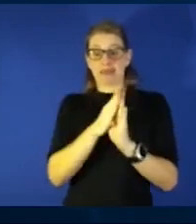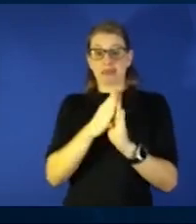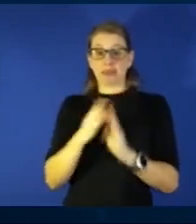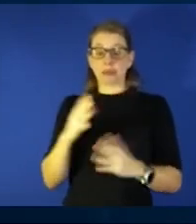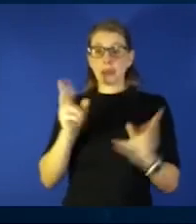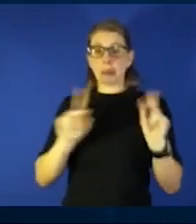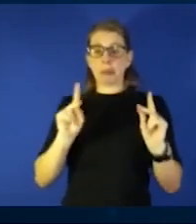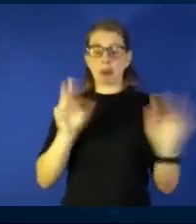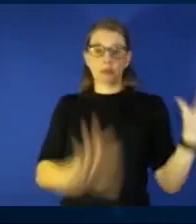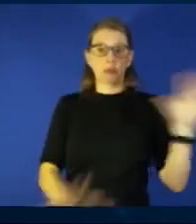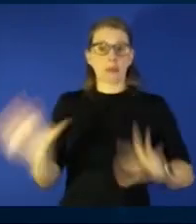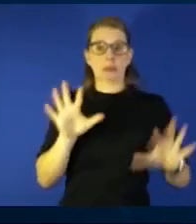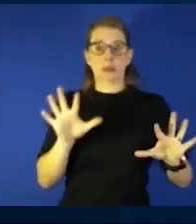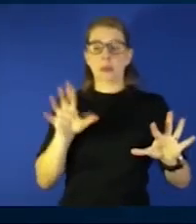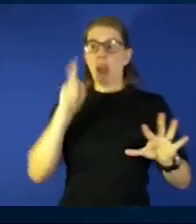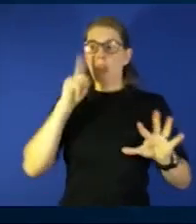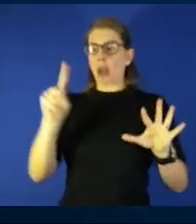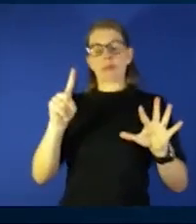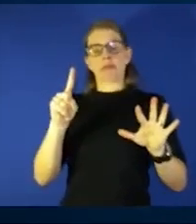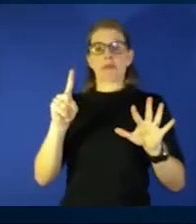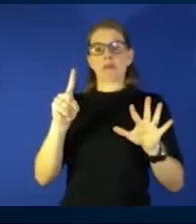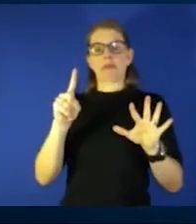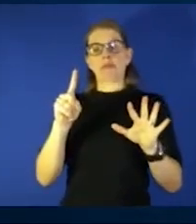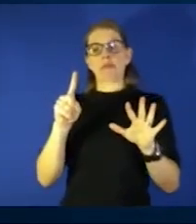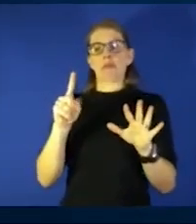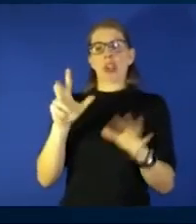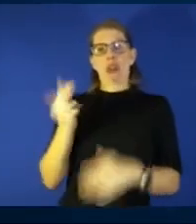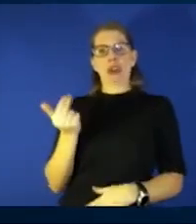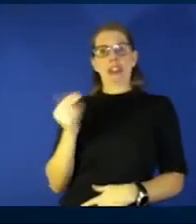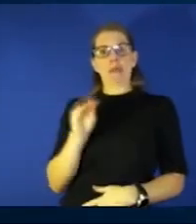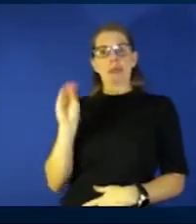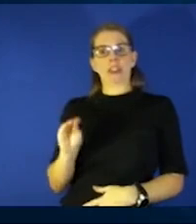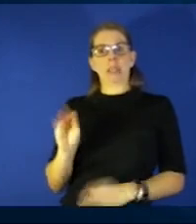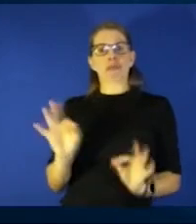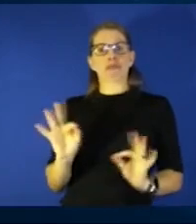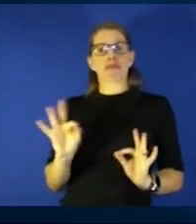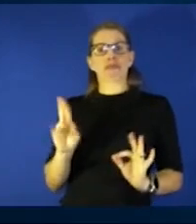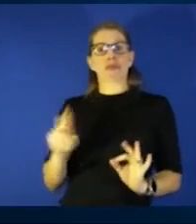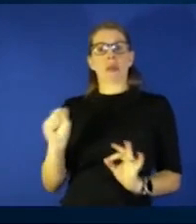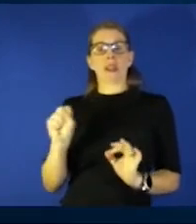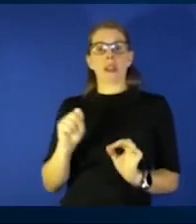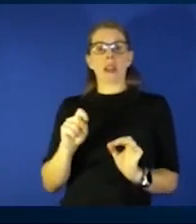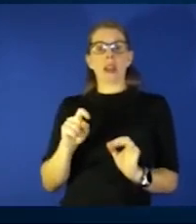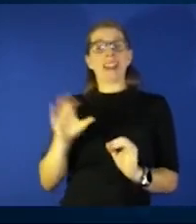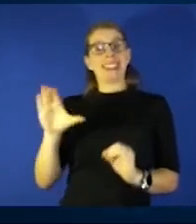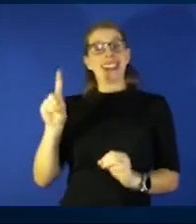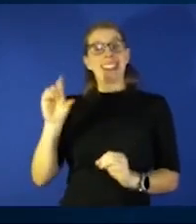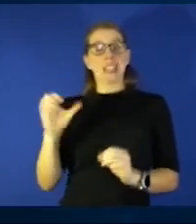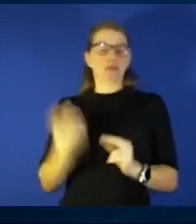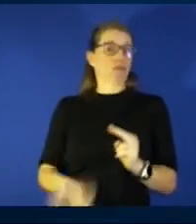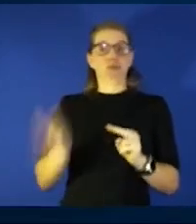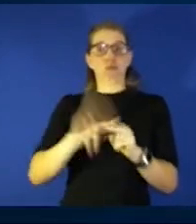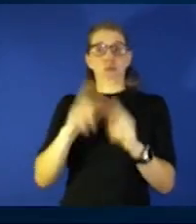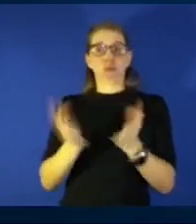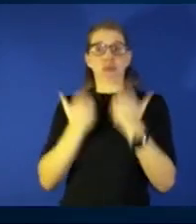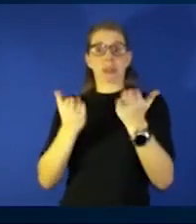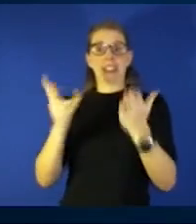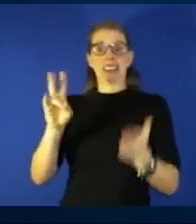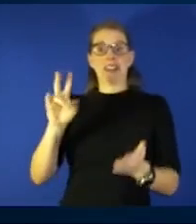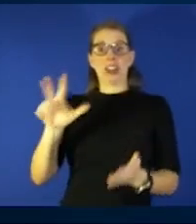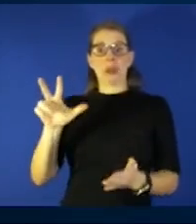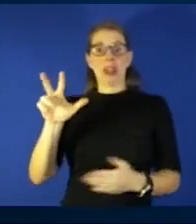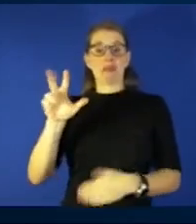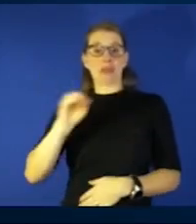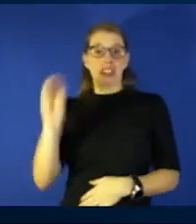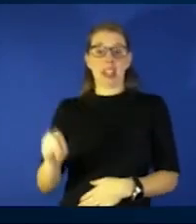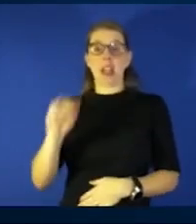guard because we thought we were around you know a small 13 percent in the U.S. and suddenly the CDC is now estimating it's 73 percent so if it was